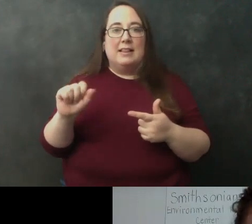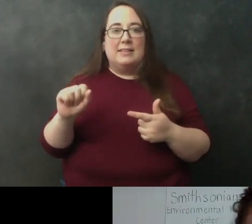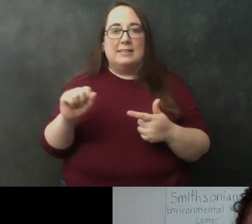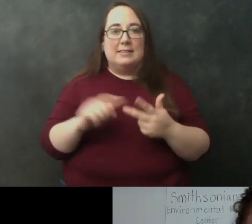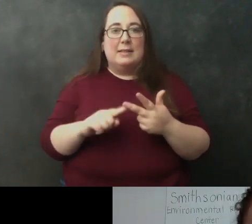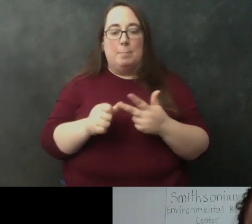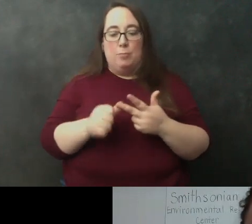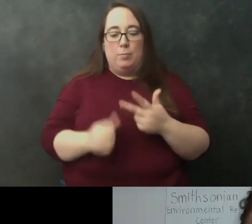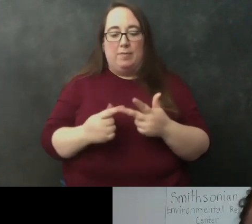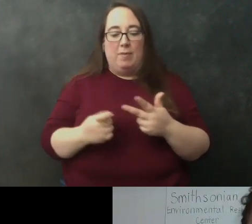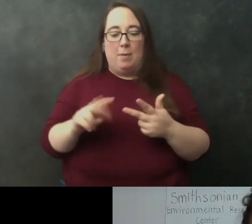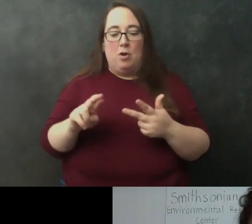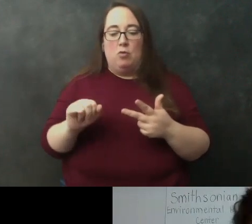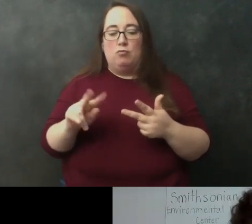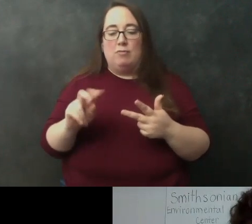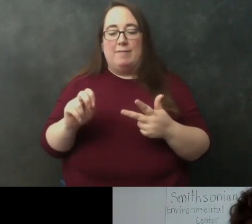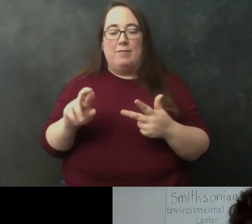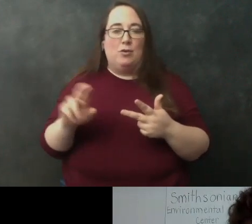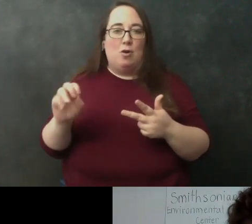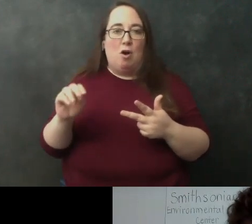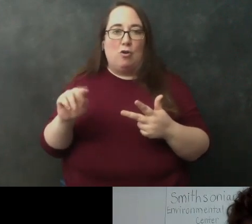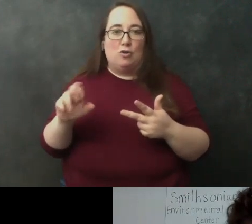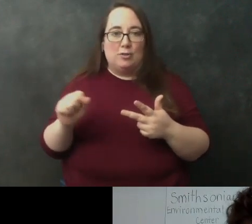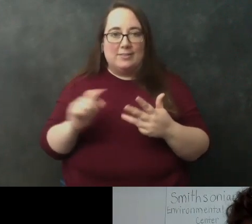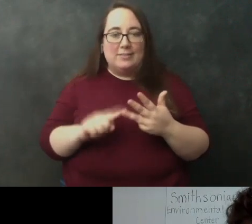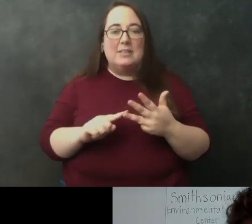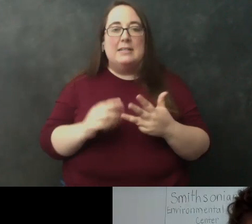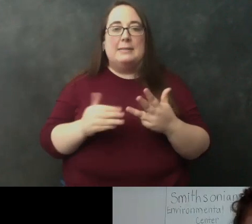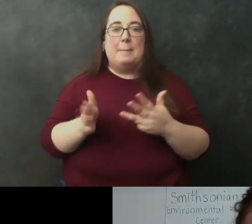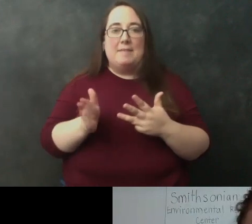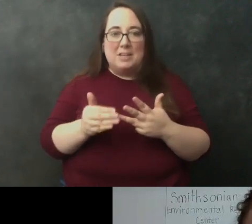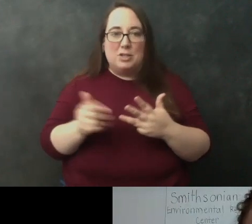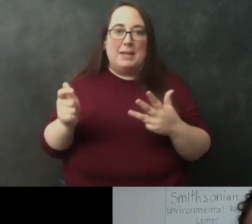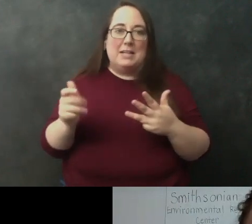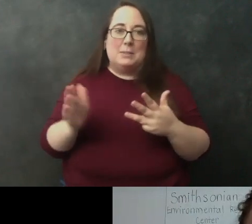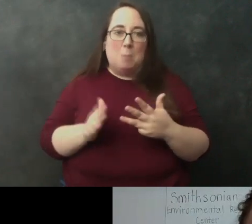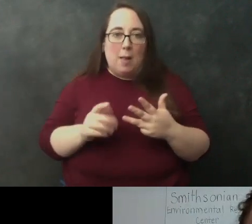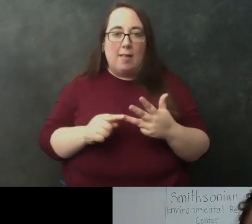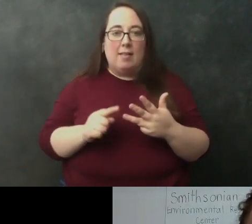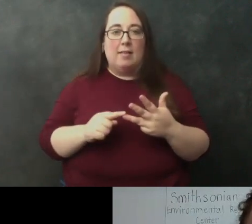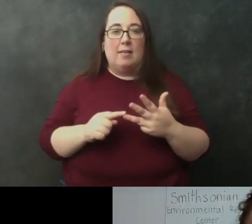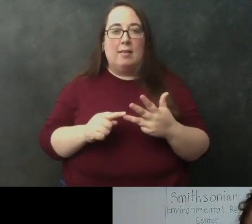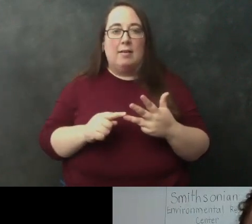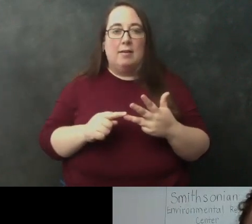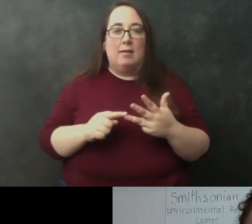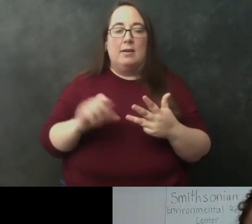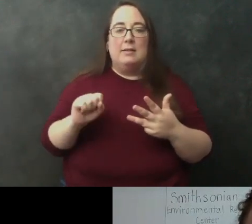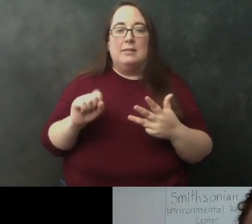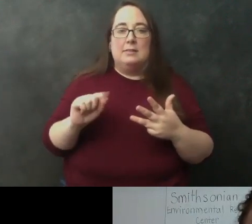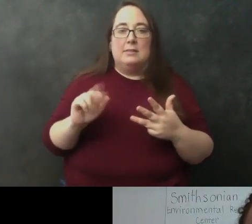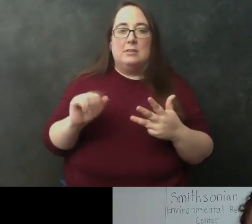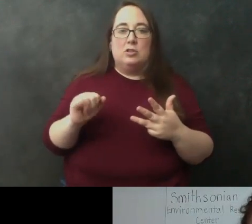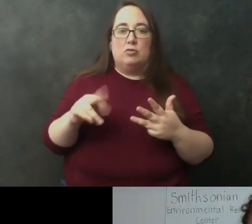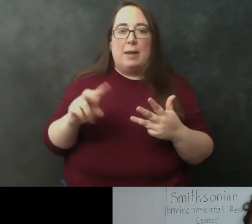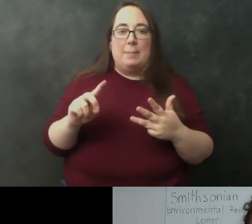river otters um we look at a couple different species of fish big ones and small ones so we do like striped bass and summer flounder